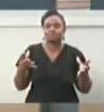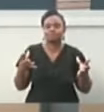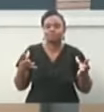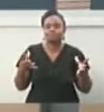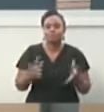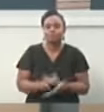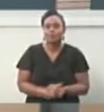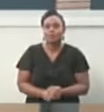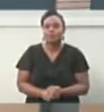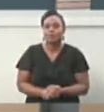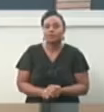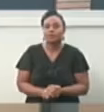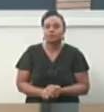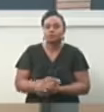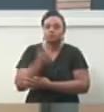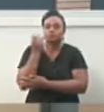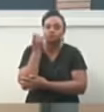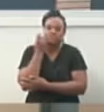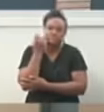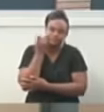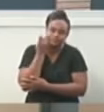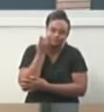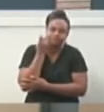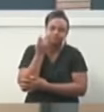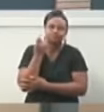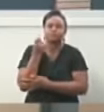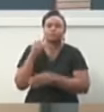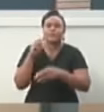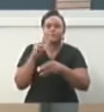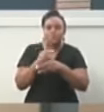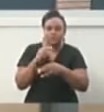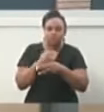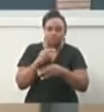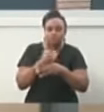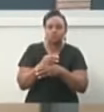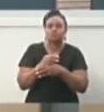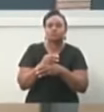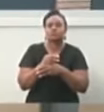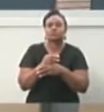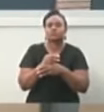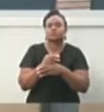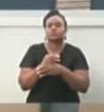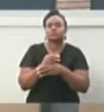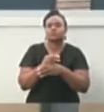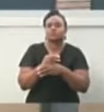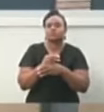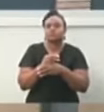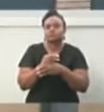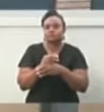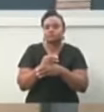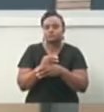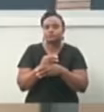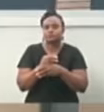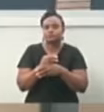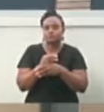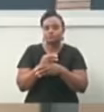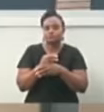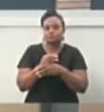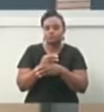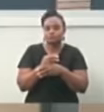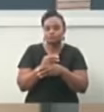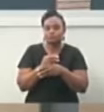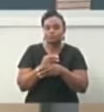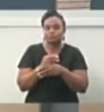Just recently, Mr. Speaker, the ministry endorsed a regional initiative to help the agriculture and fishery